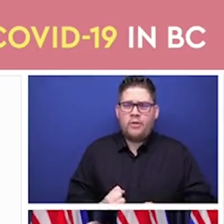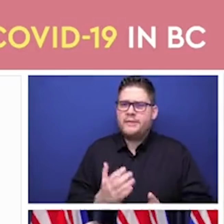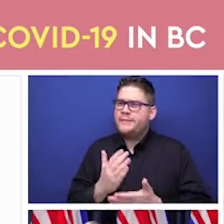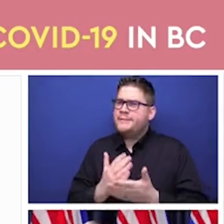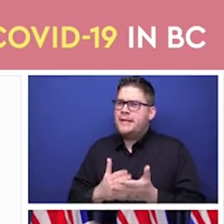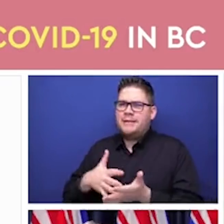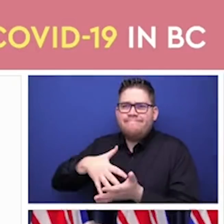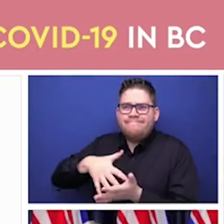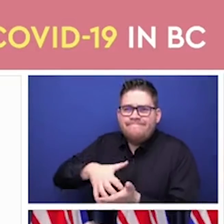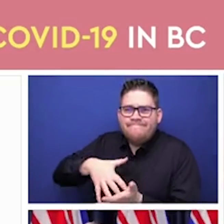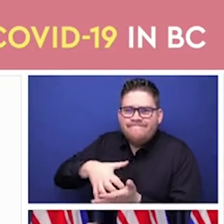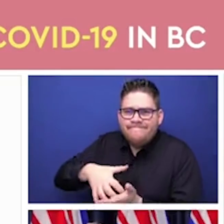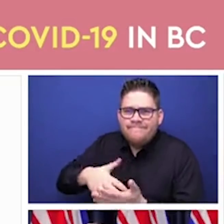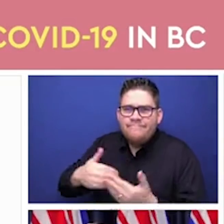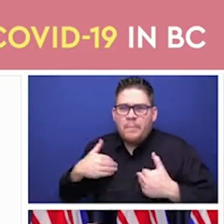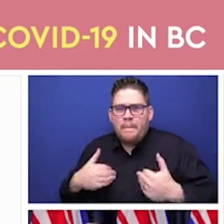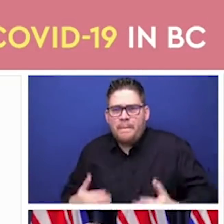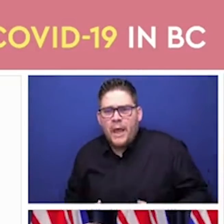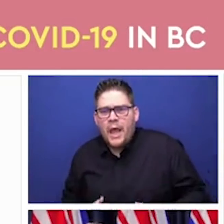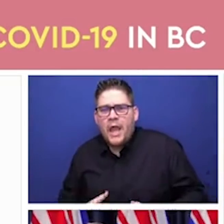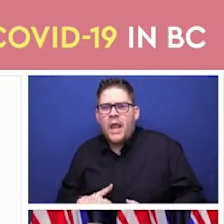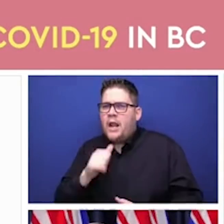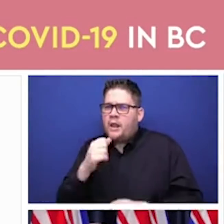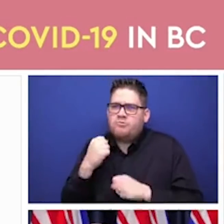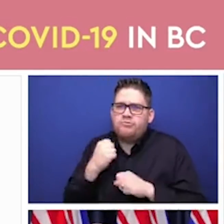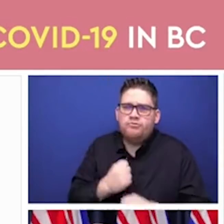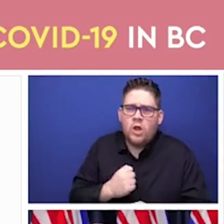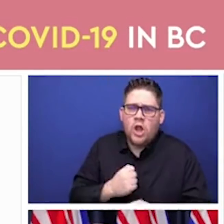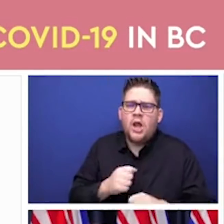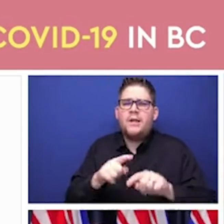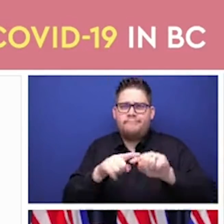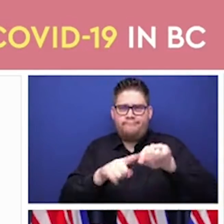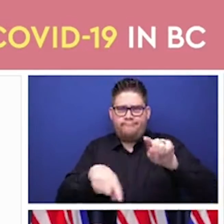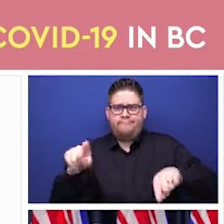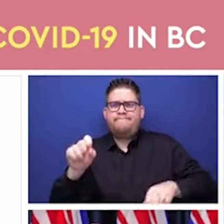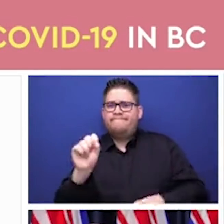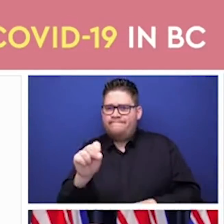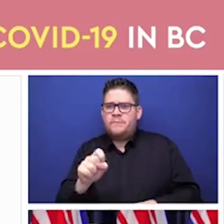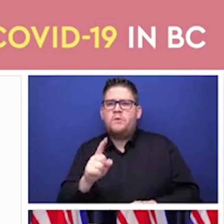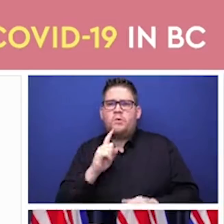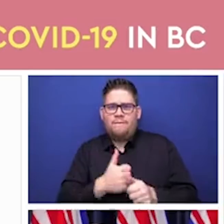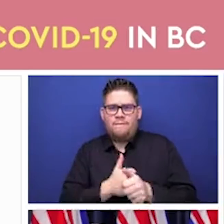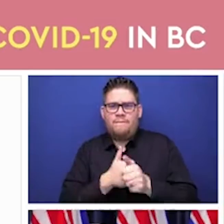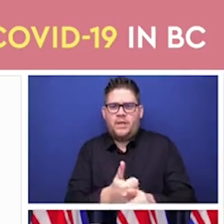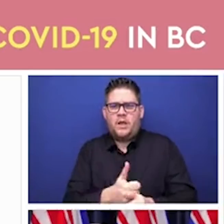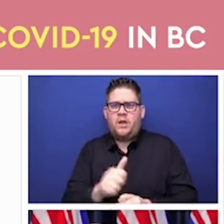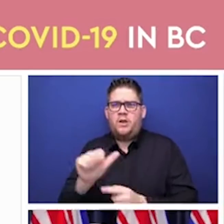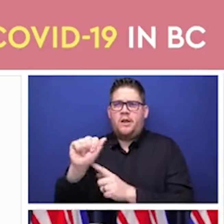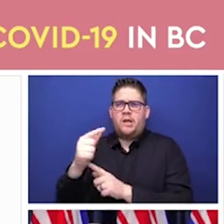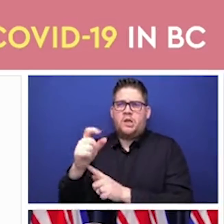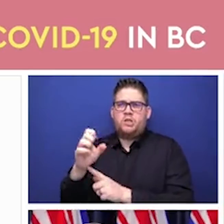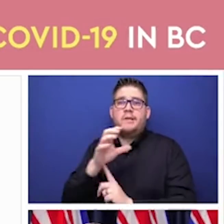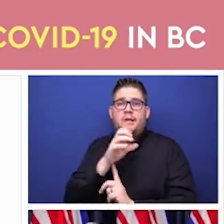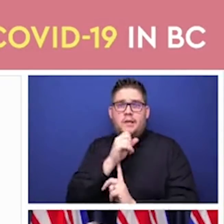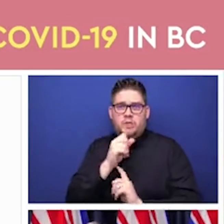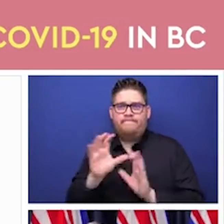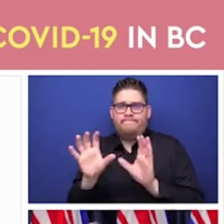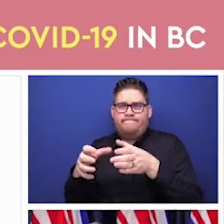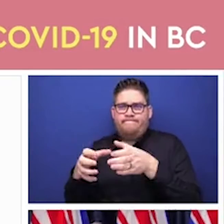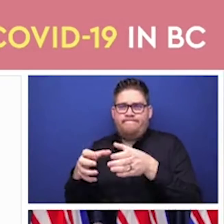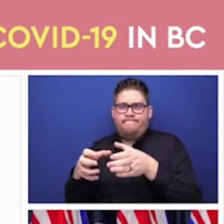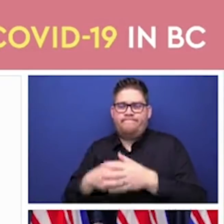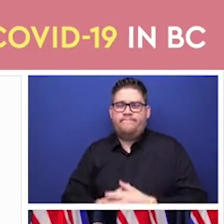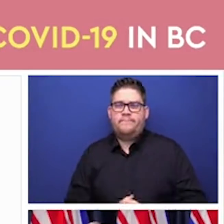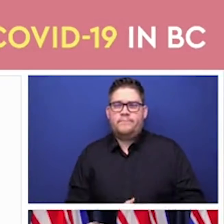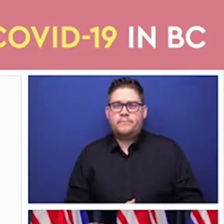and the first week of April to actually bring them into clinics that are pretty familiar